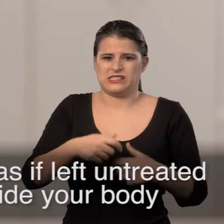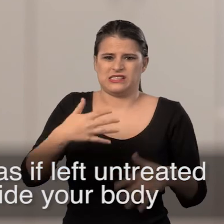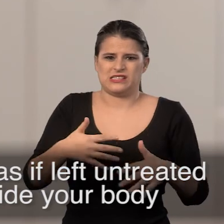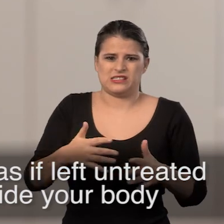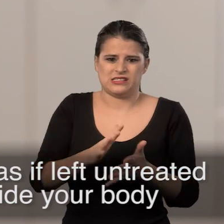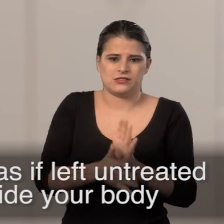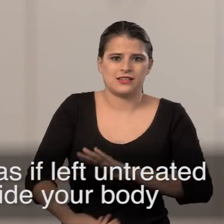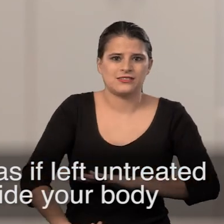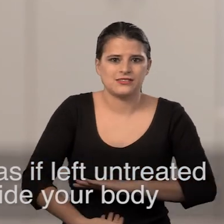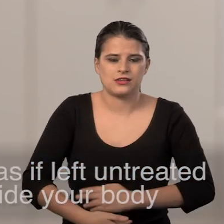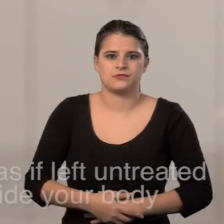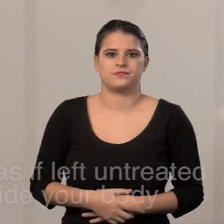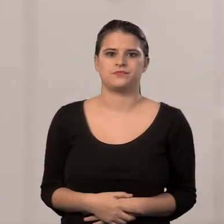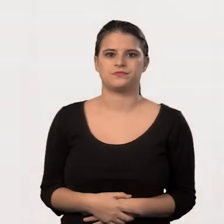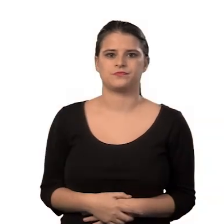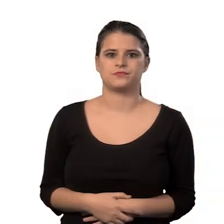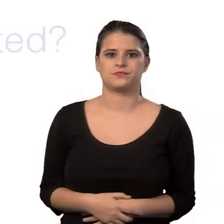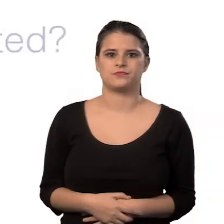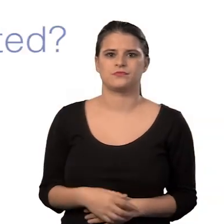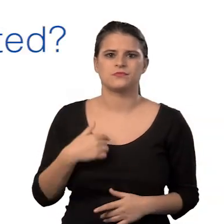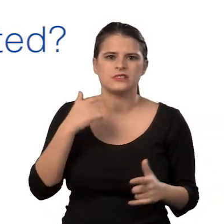pain or damage inside your body.